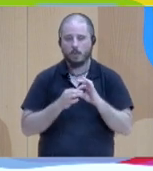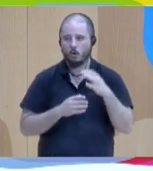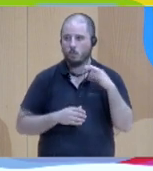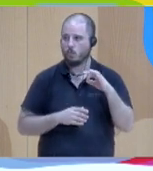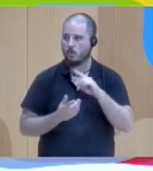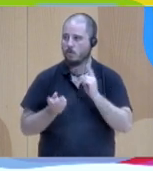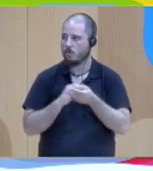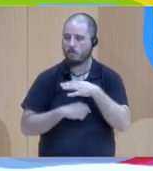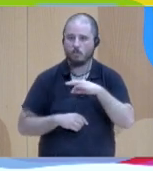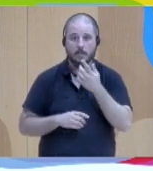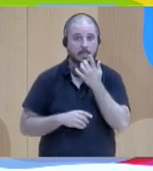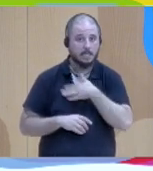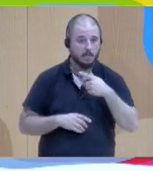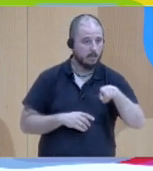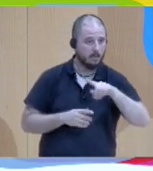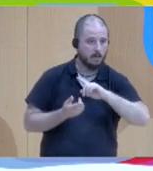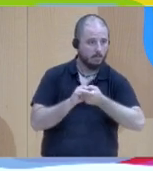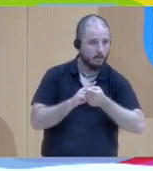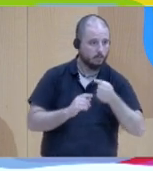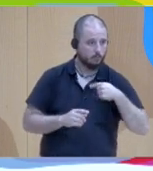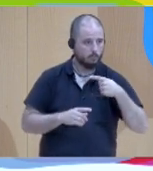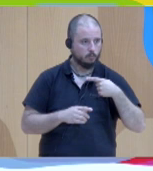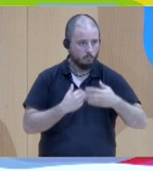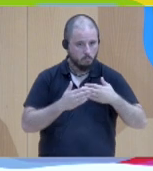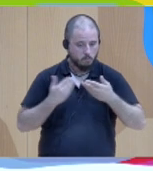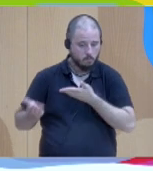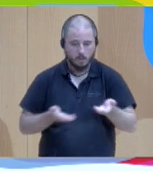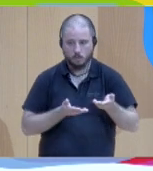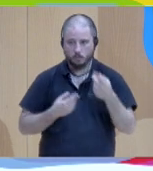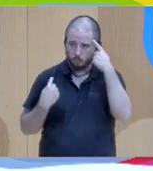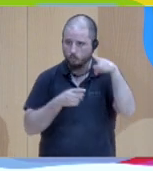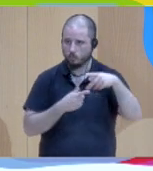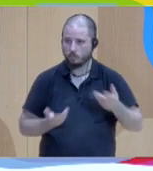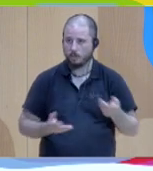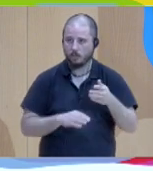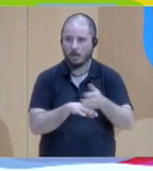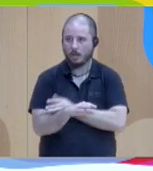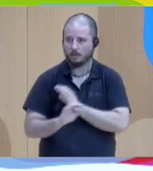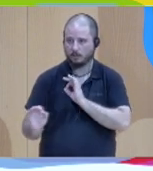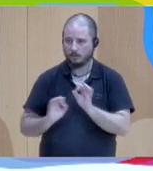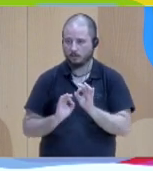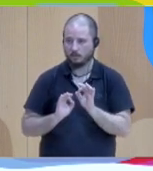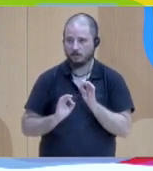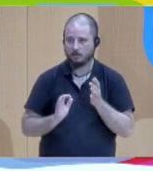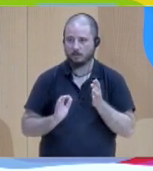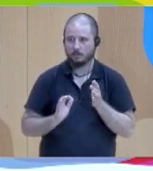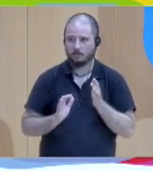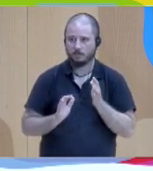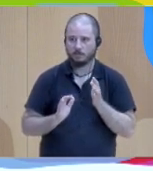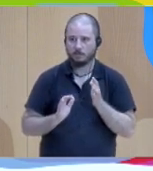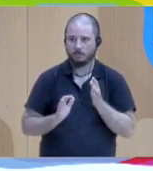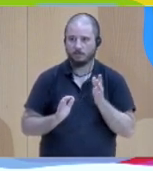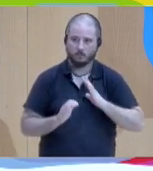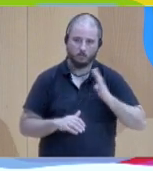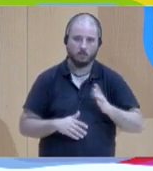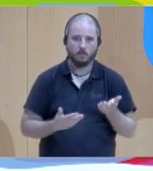but please anticipate and and try to make it a dialogical relationship